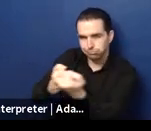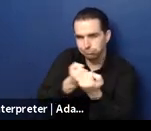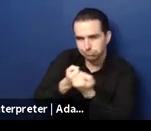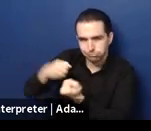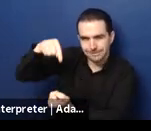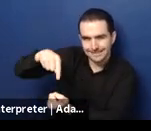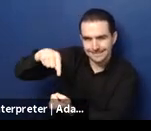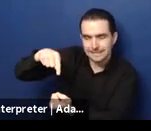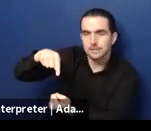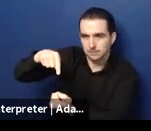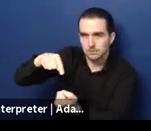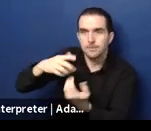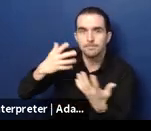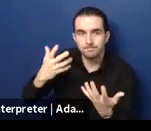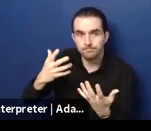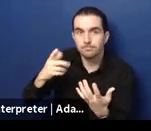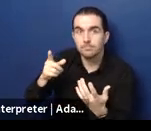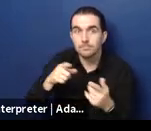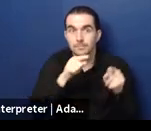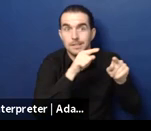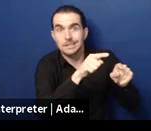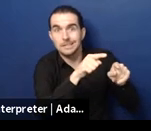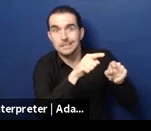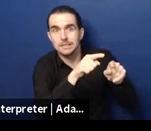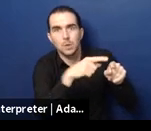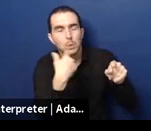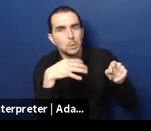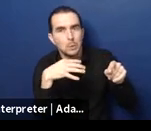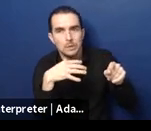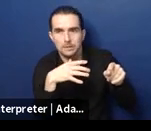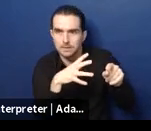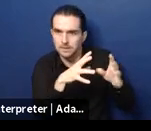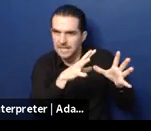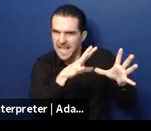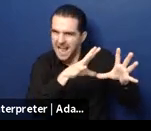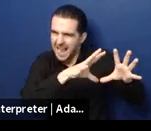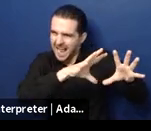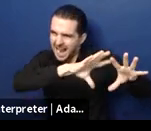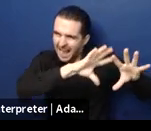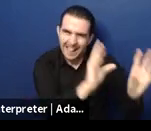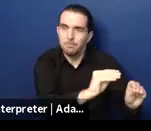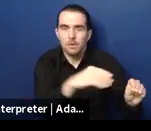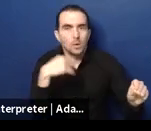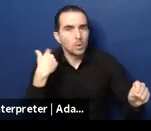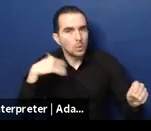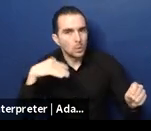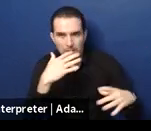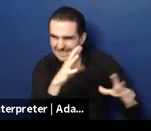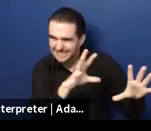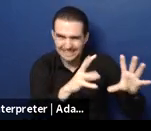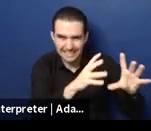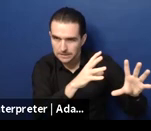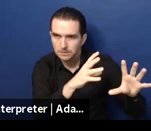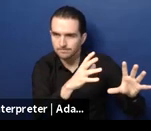municipalities, they've taken some of these larger institutions and retrain the staff to